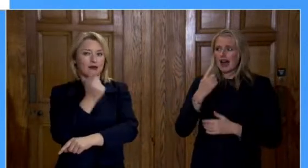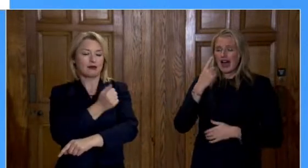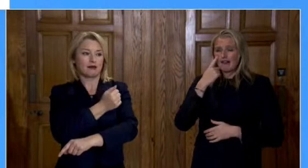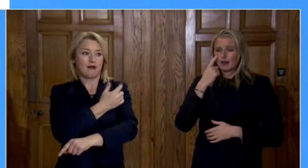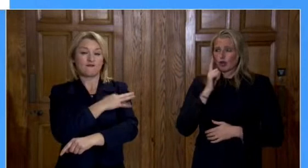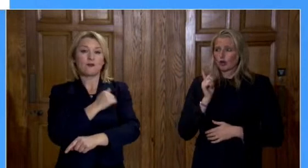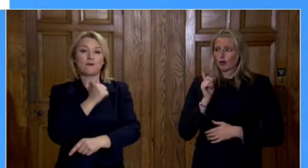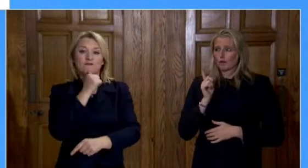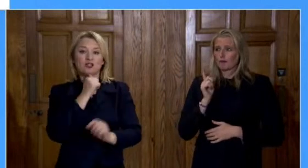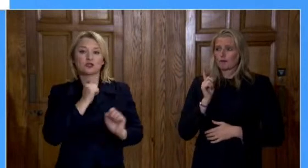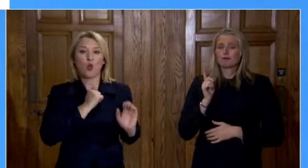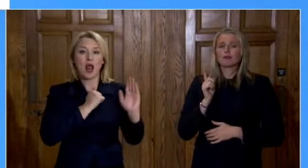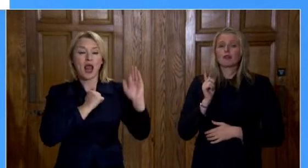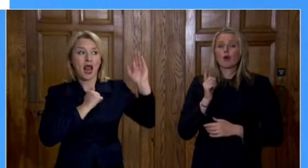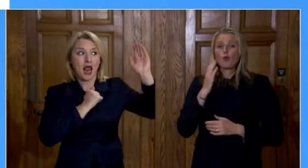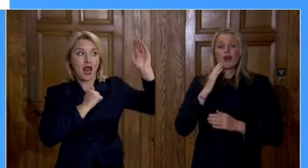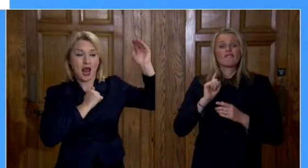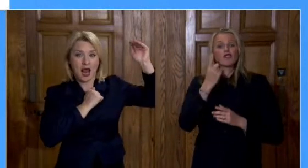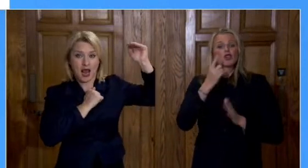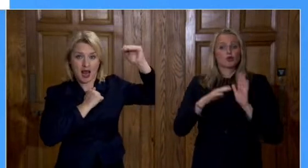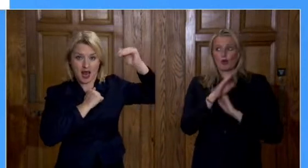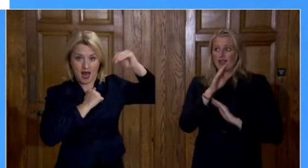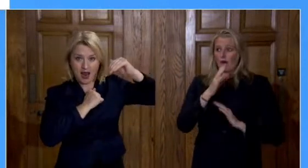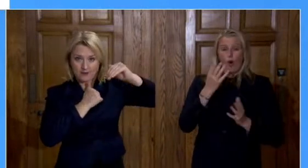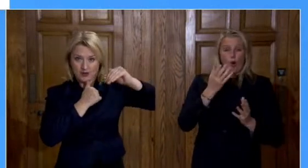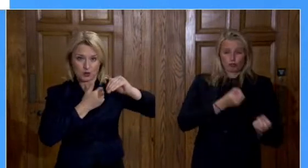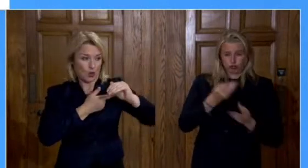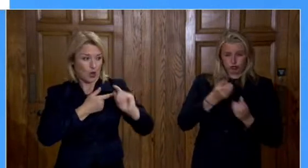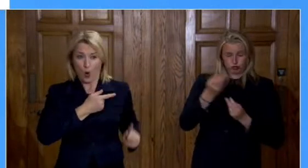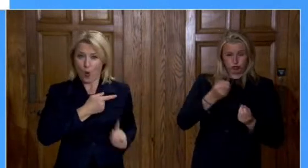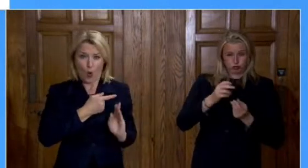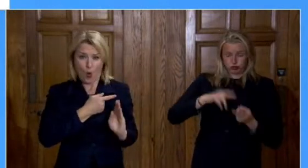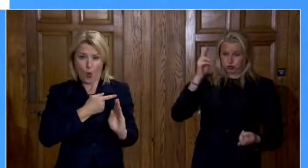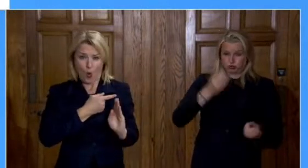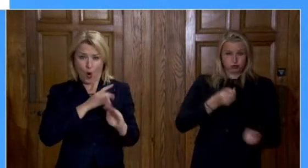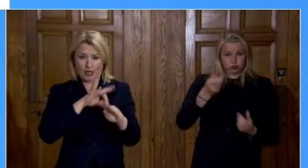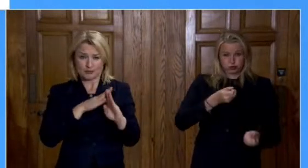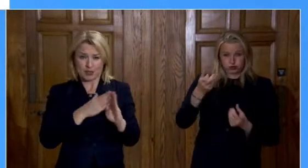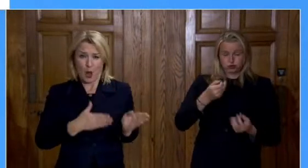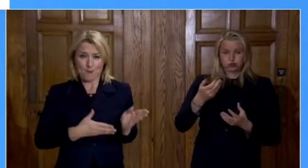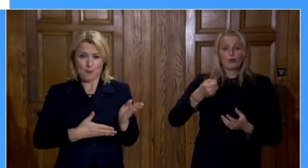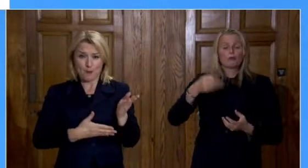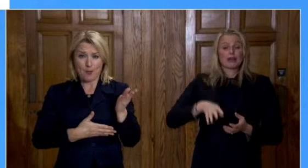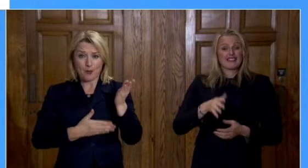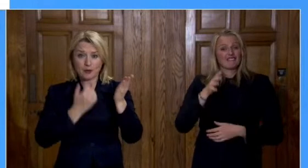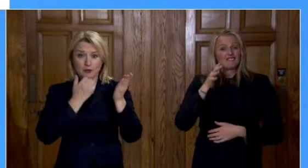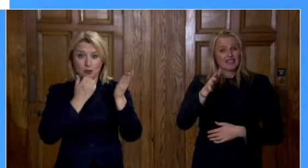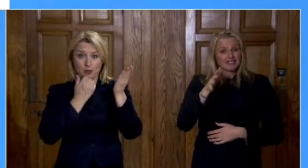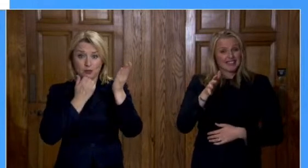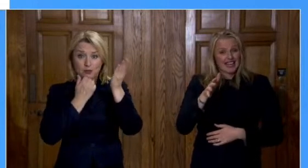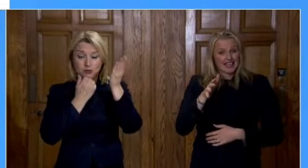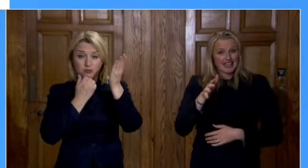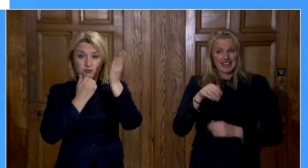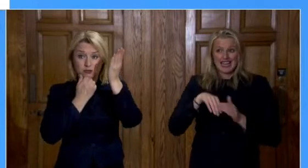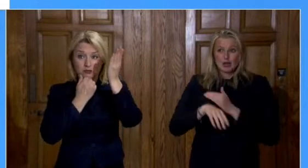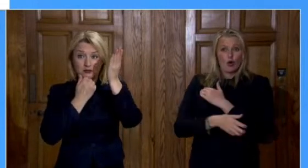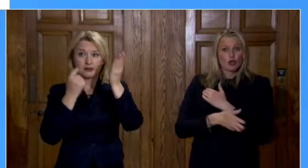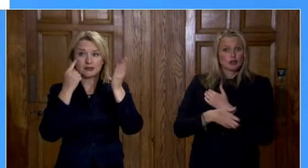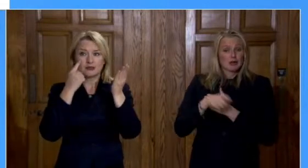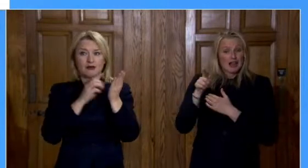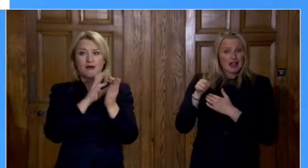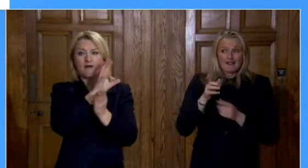one, there was a very rapid increase. From the point where we had 50 in patients in hospital,